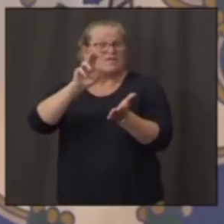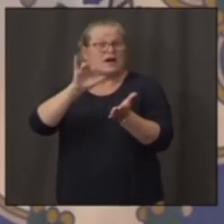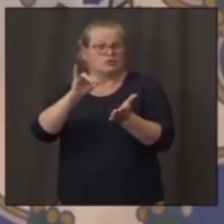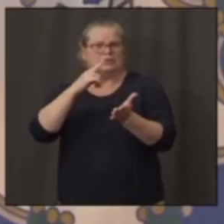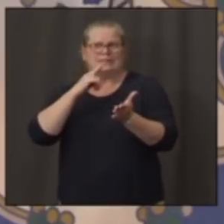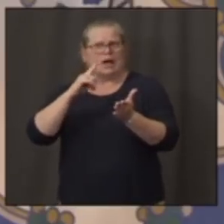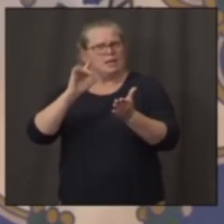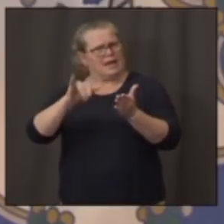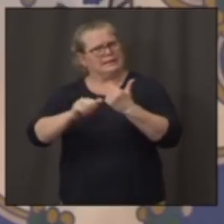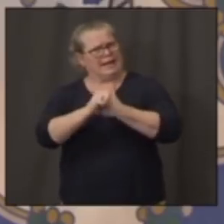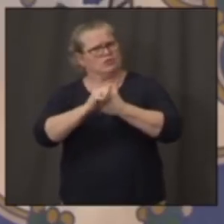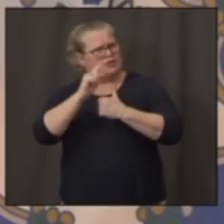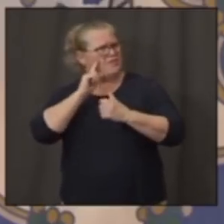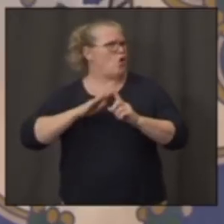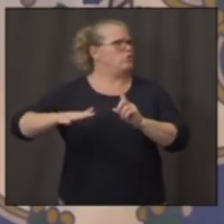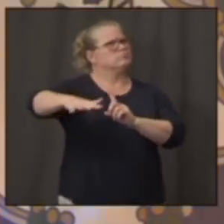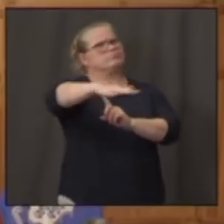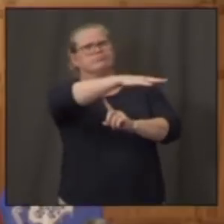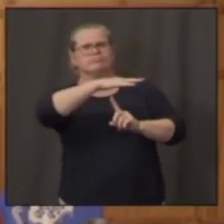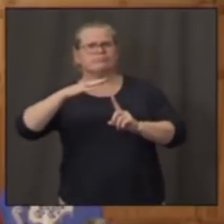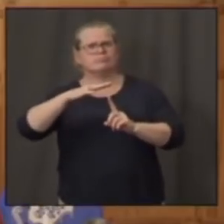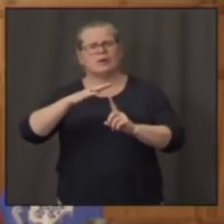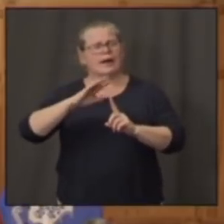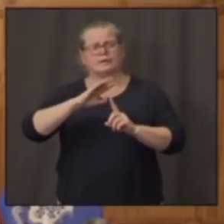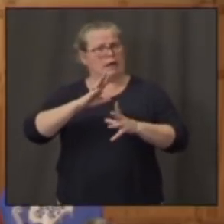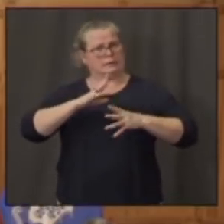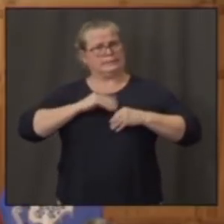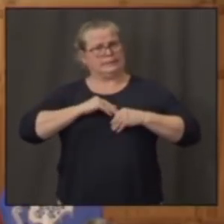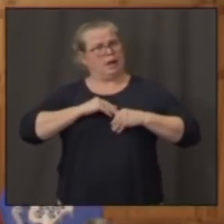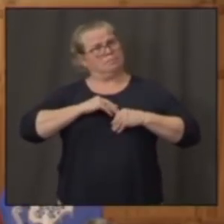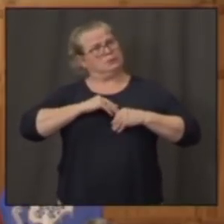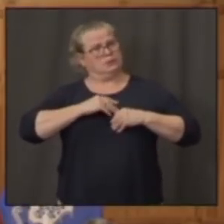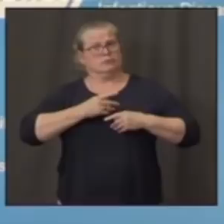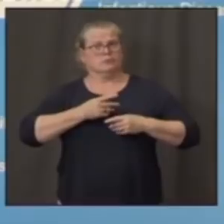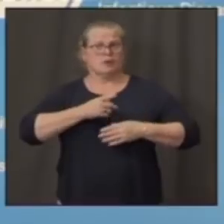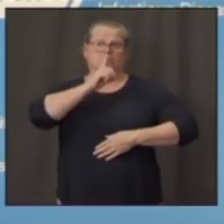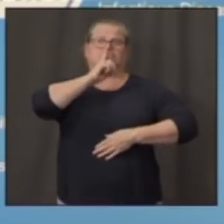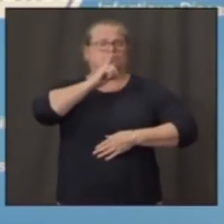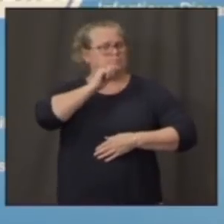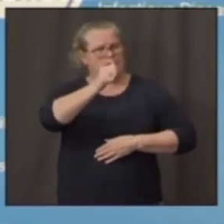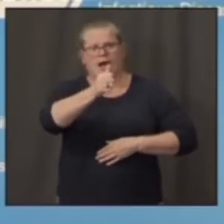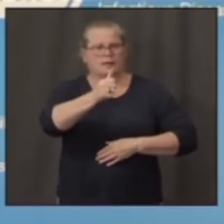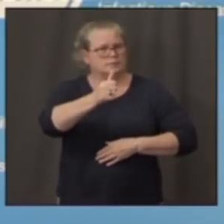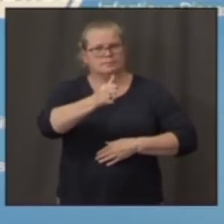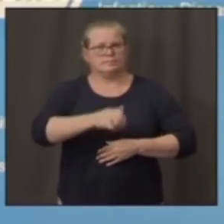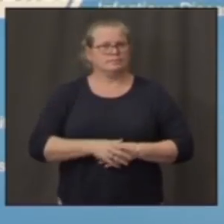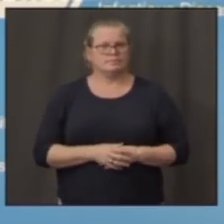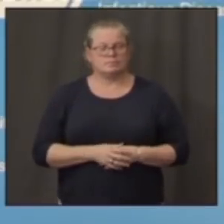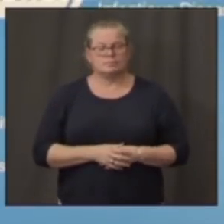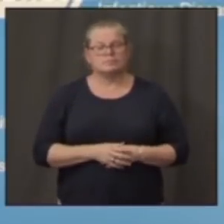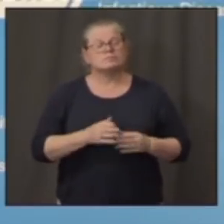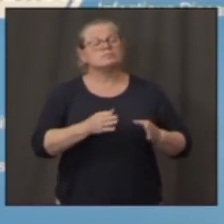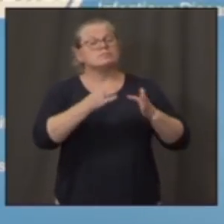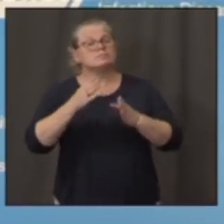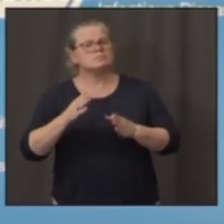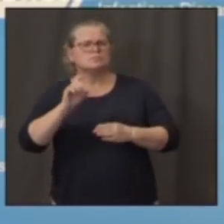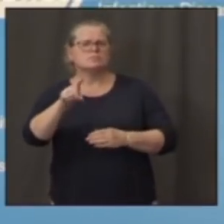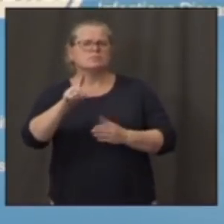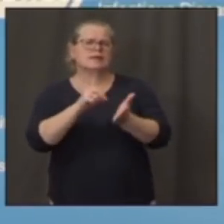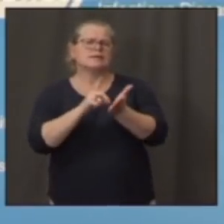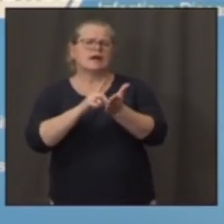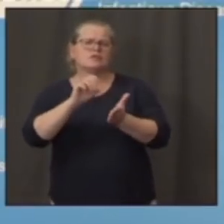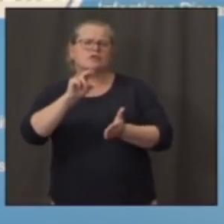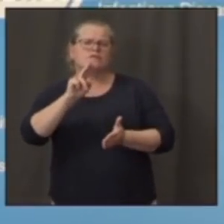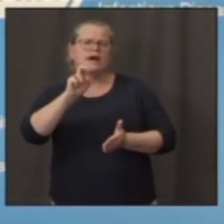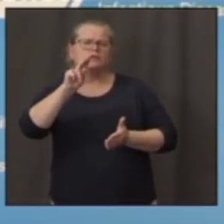Thanks. And I also wanted to ask Dr. Fauci, do you think that college towns should be nervous as students begin